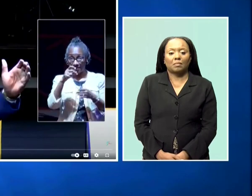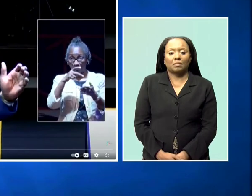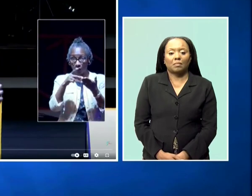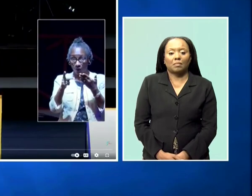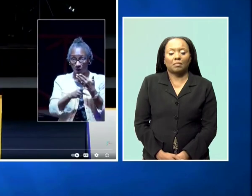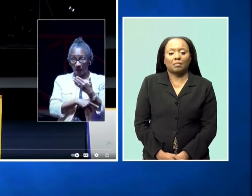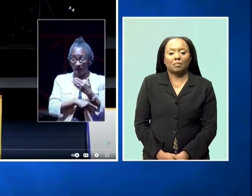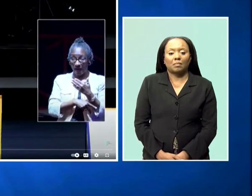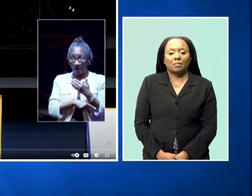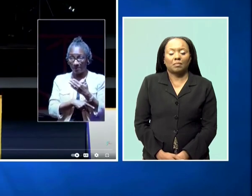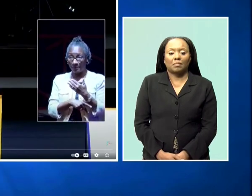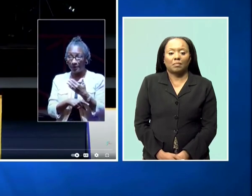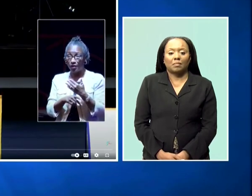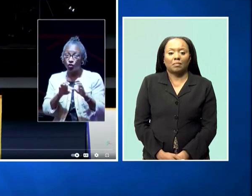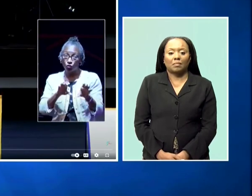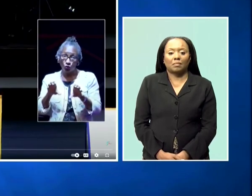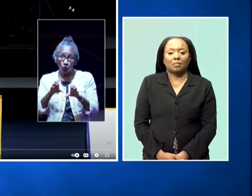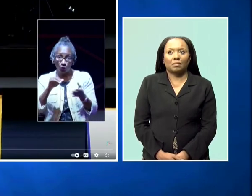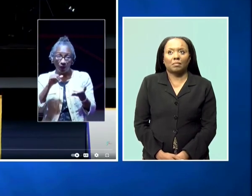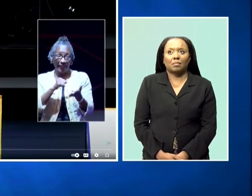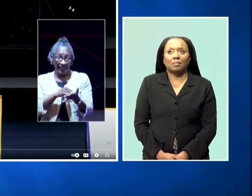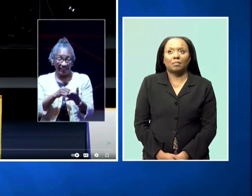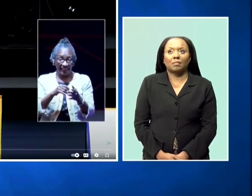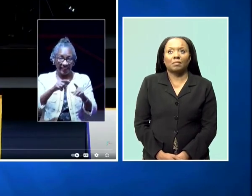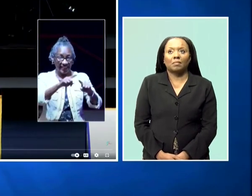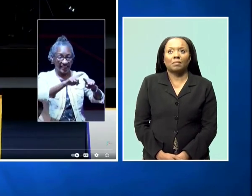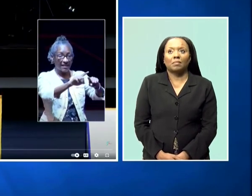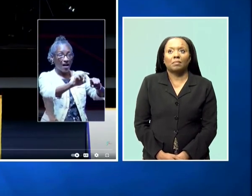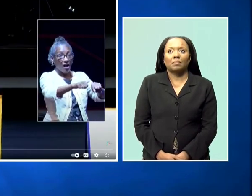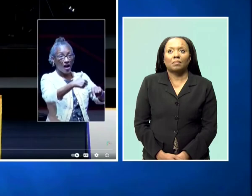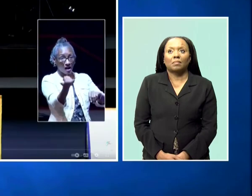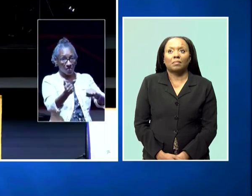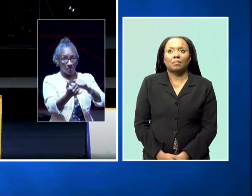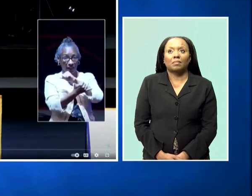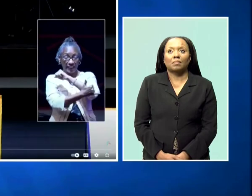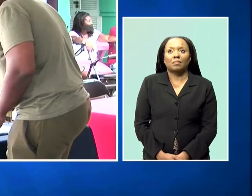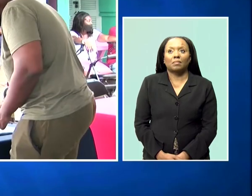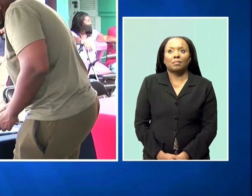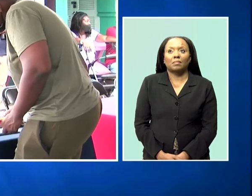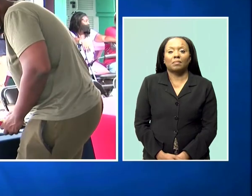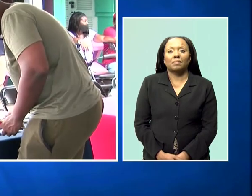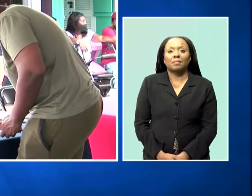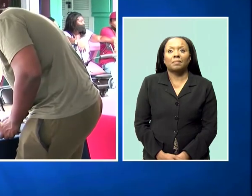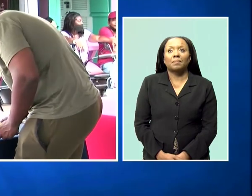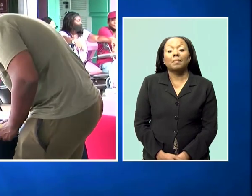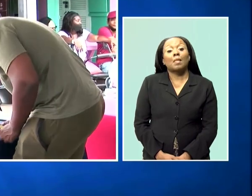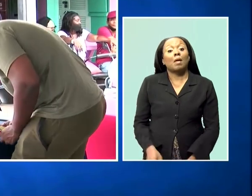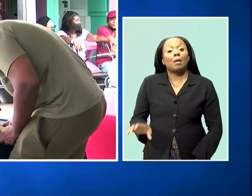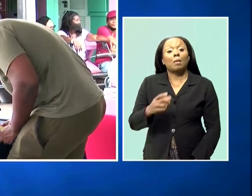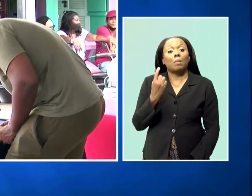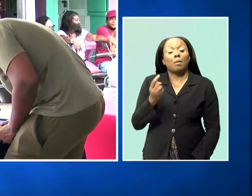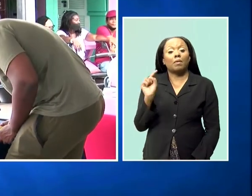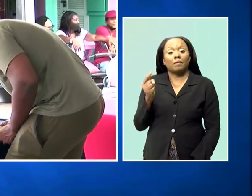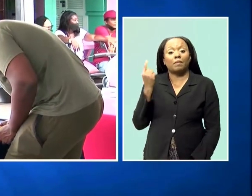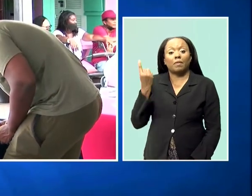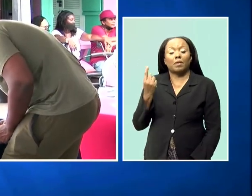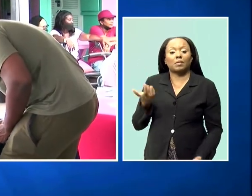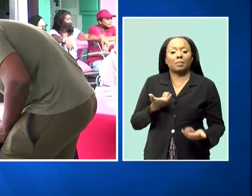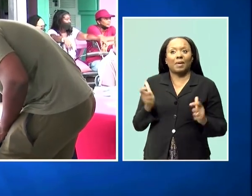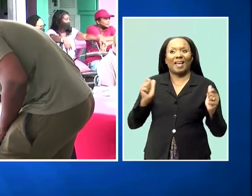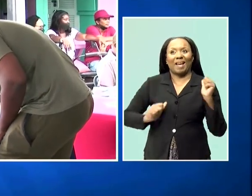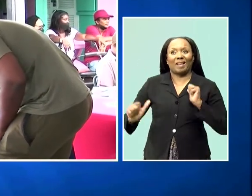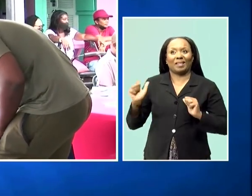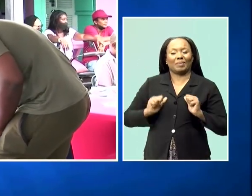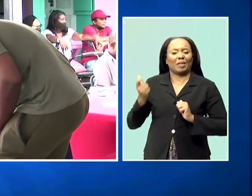moving, yes, off the shores of this country. And that is a positive. Meanwhile, one of the first major activities for